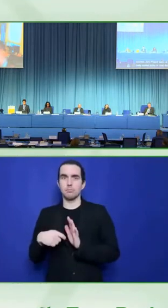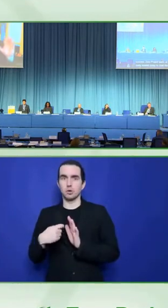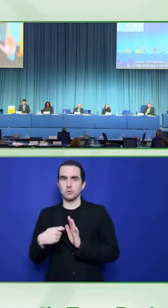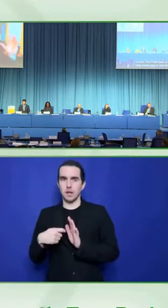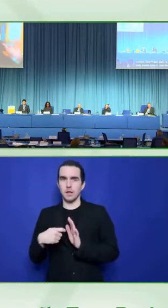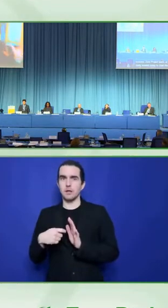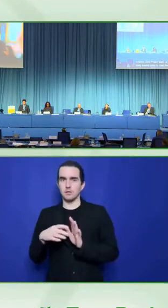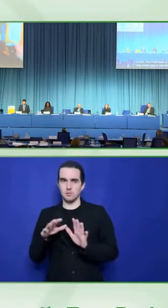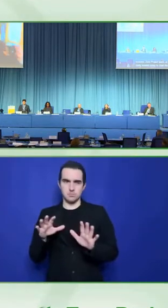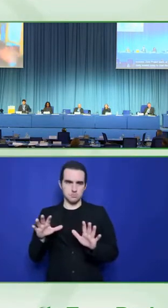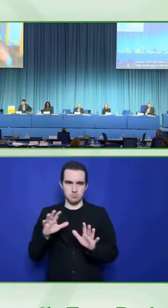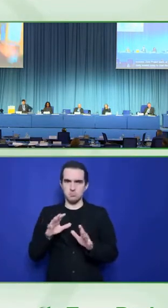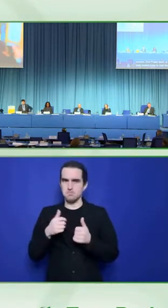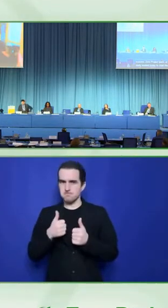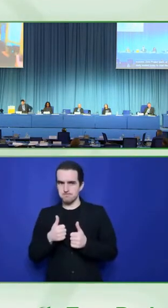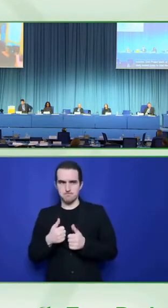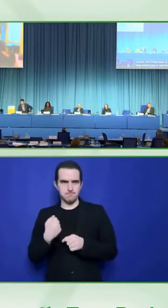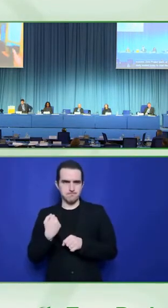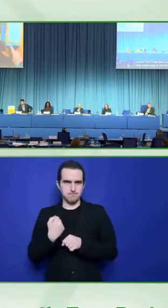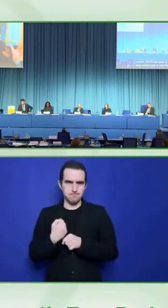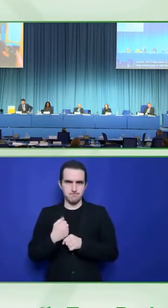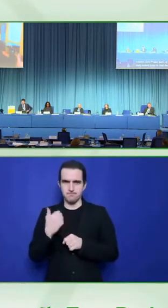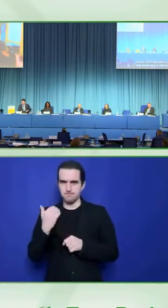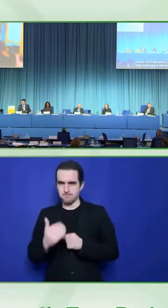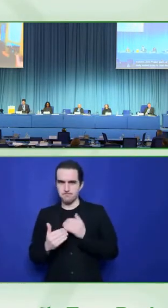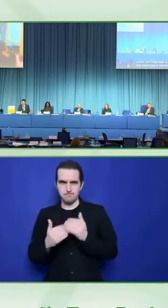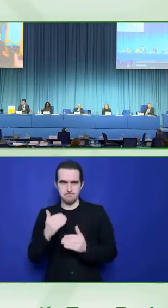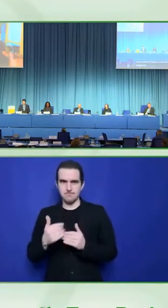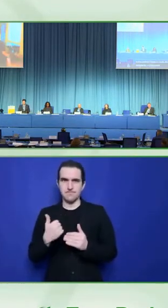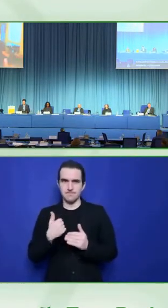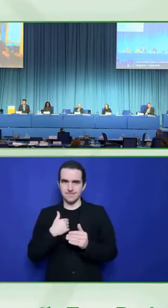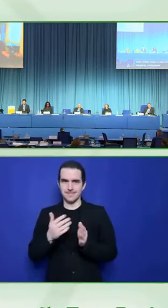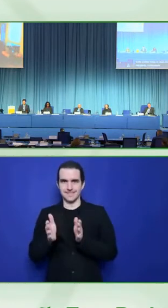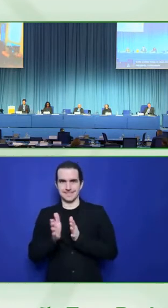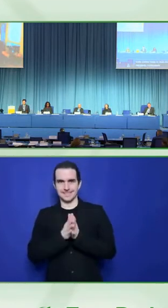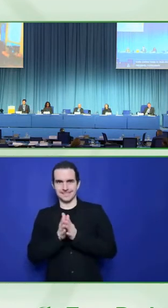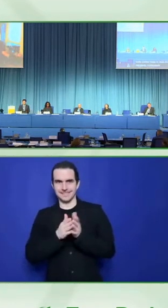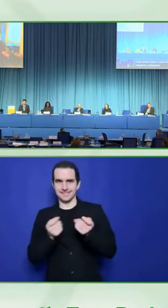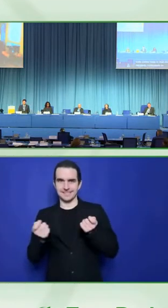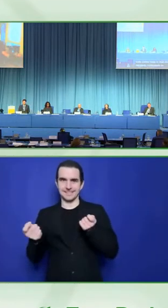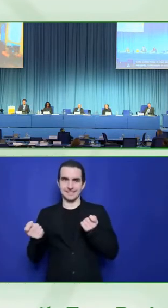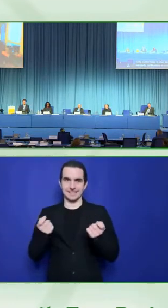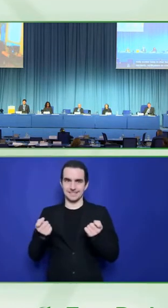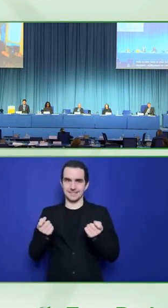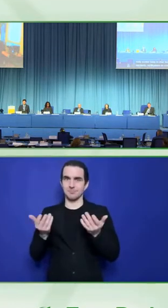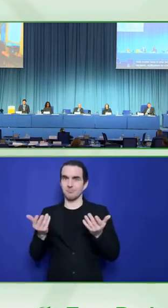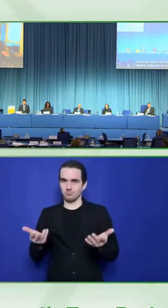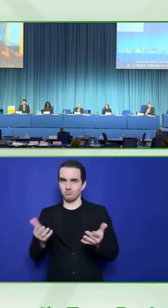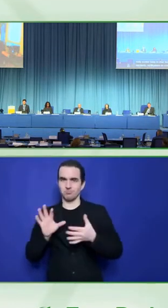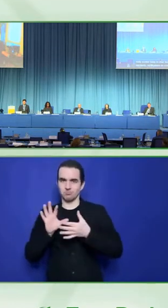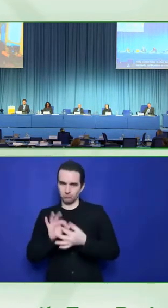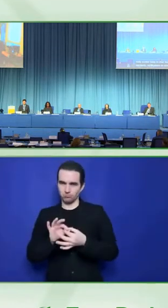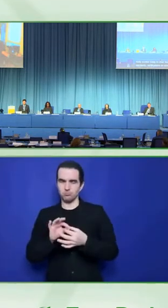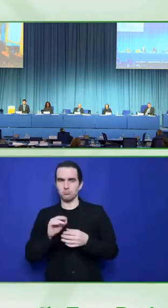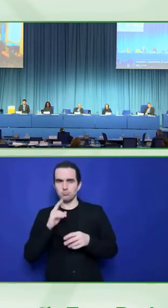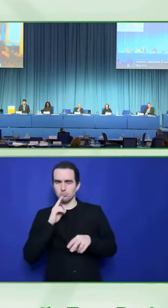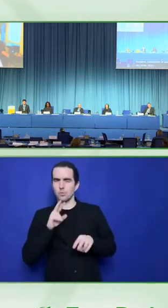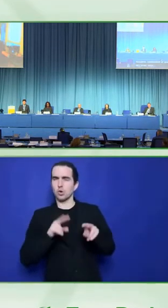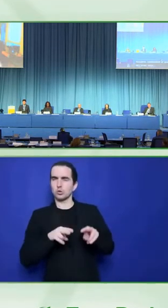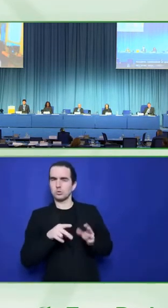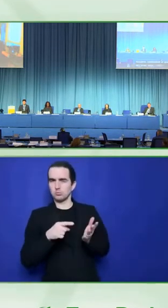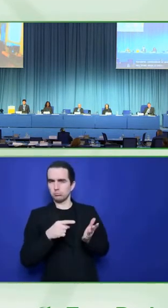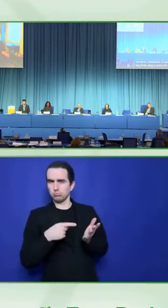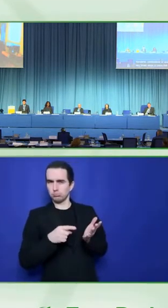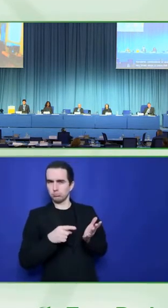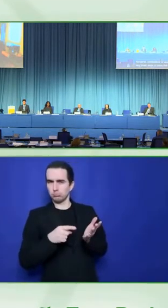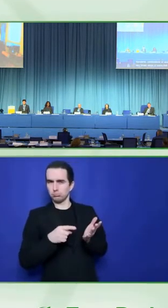That's a very broad range of topics that we have to cover in 55 minutes. So, we're going to be real